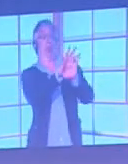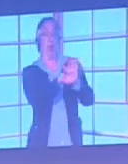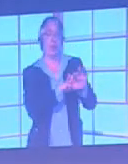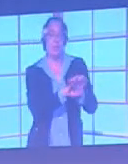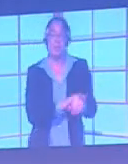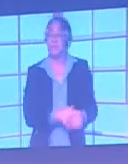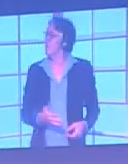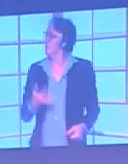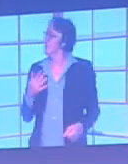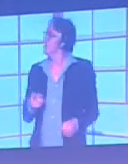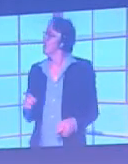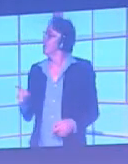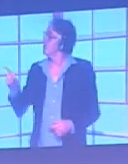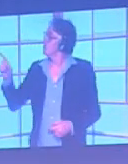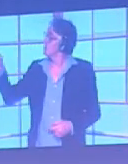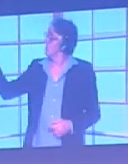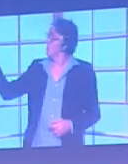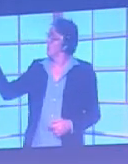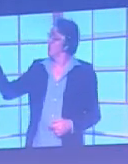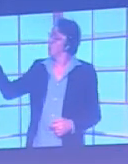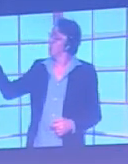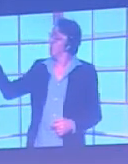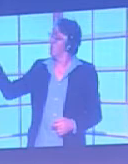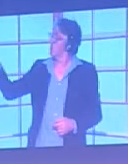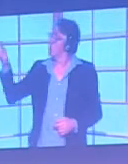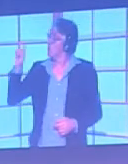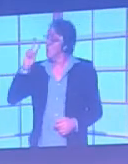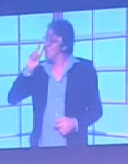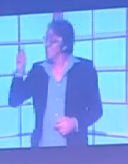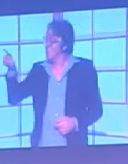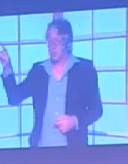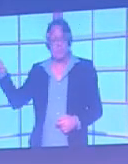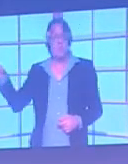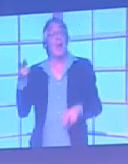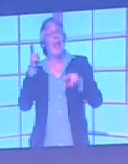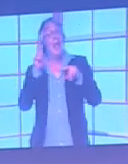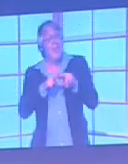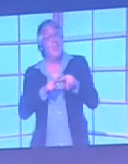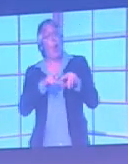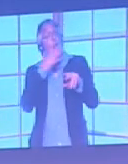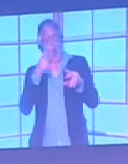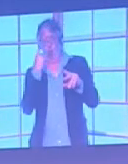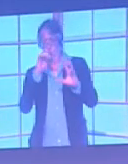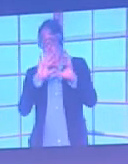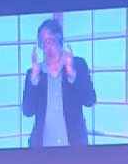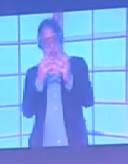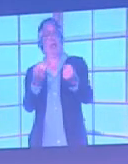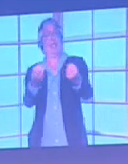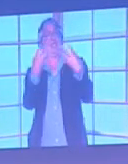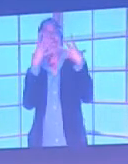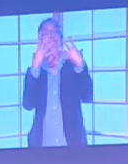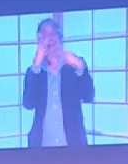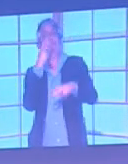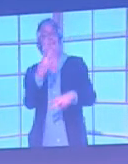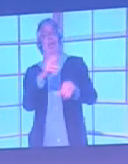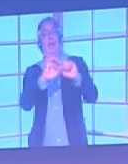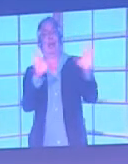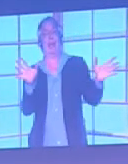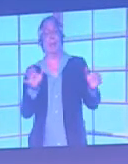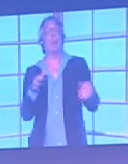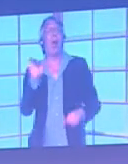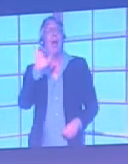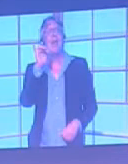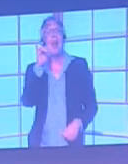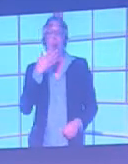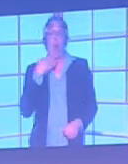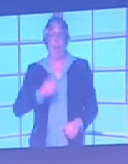graphic for the next image and you can see that if it was all one colour, it would stand out much better. And actually yellow is